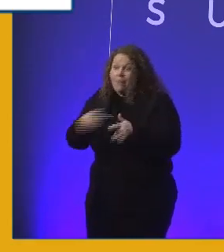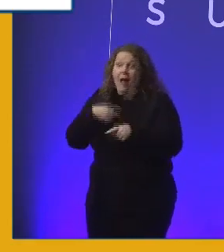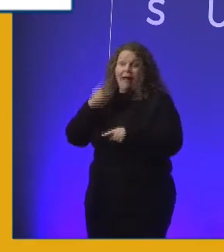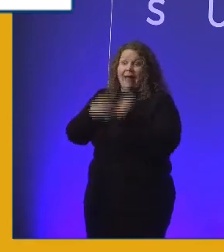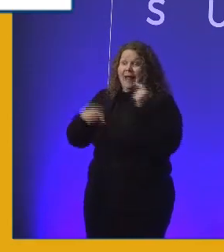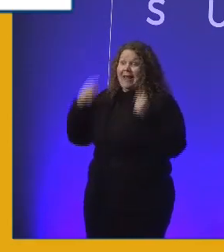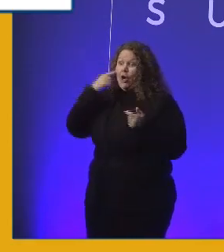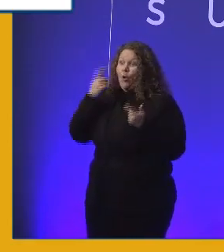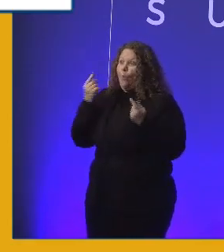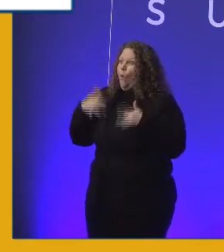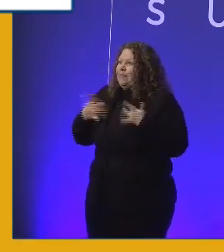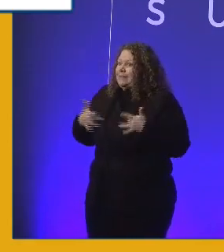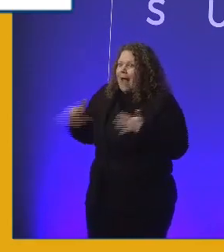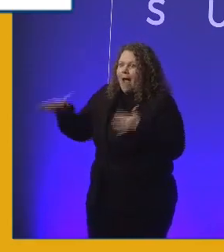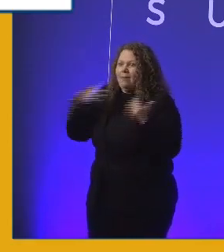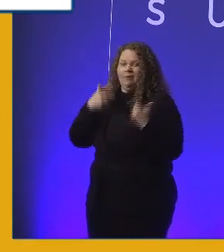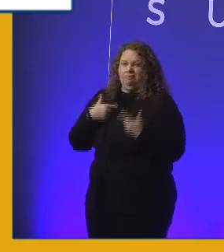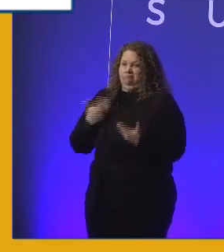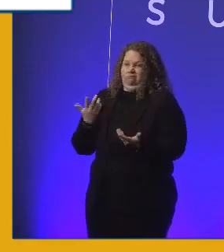going on around me right now.